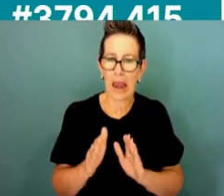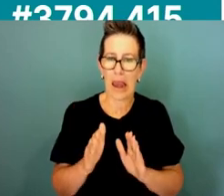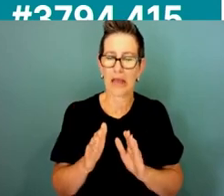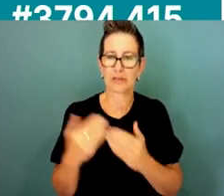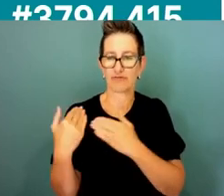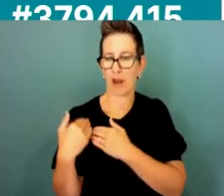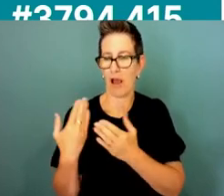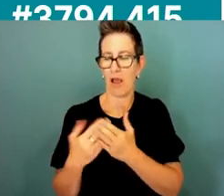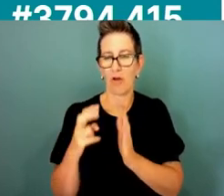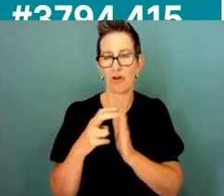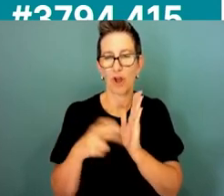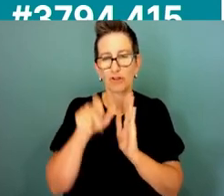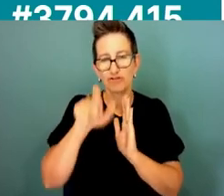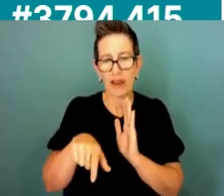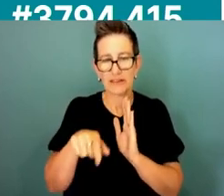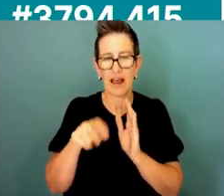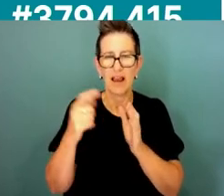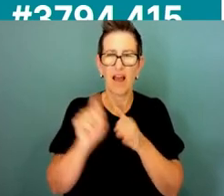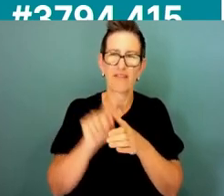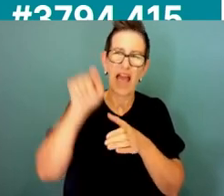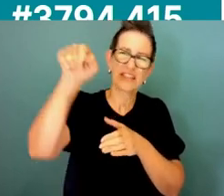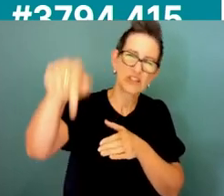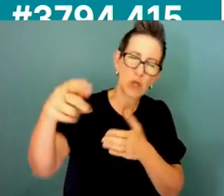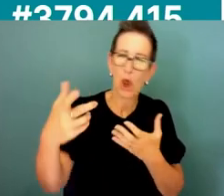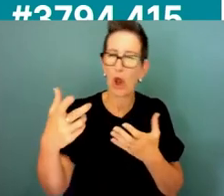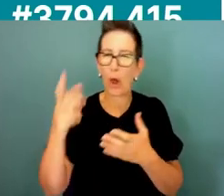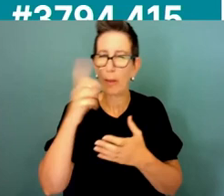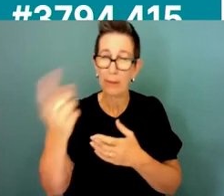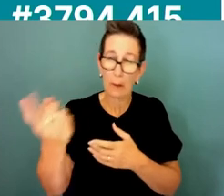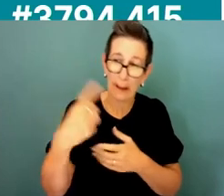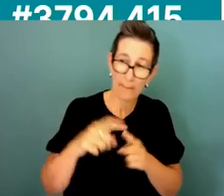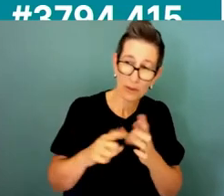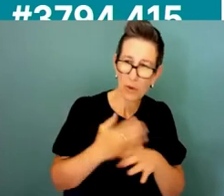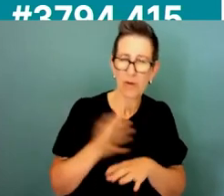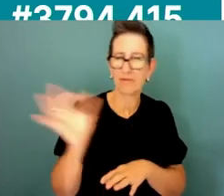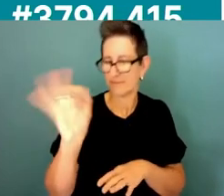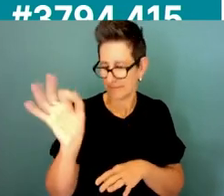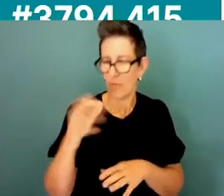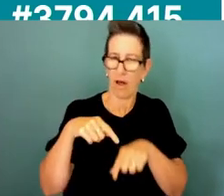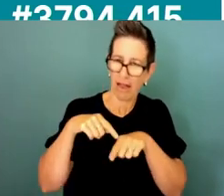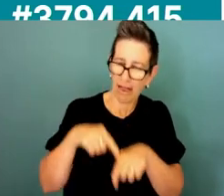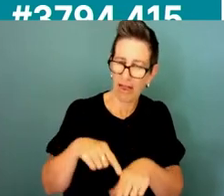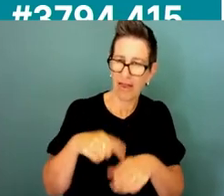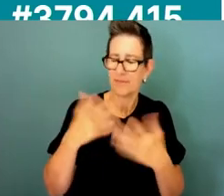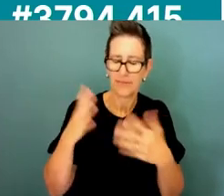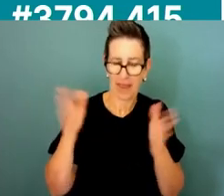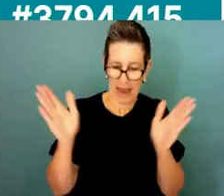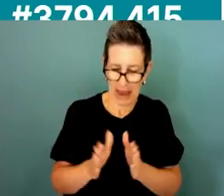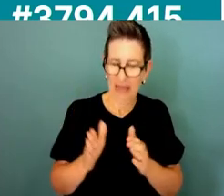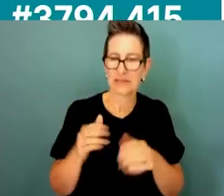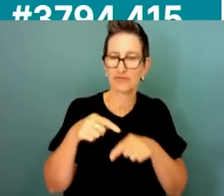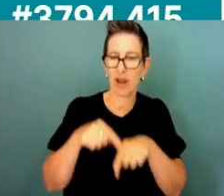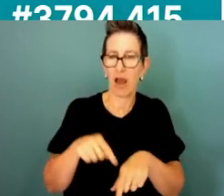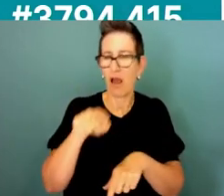so what are our plans for upskilling the APS to replace those hired for their specialist skill